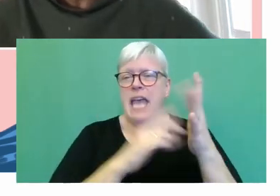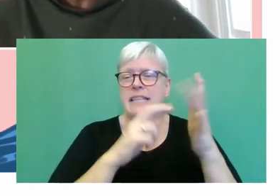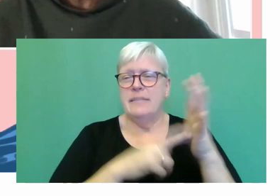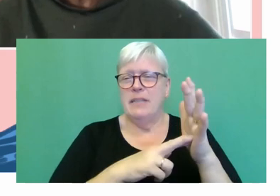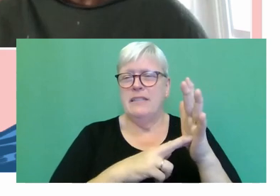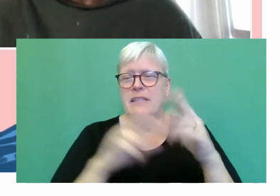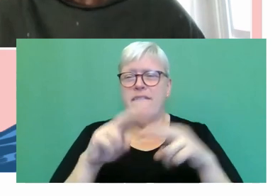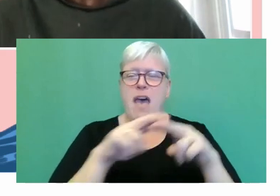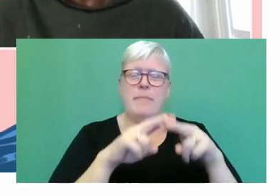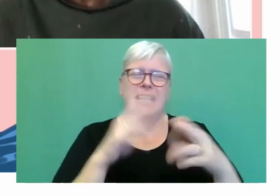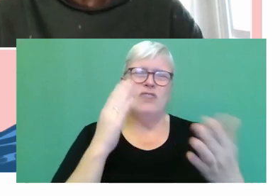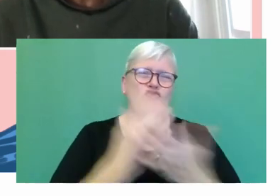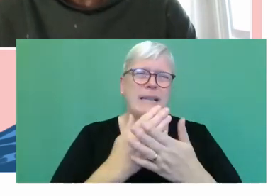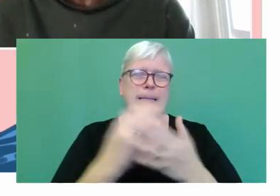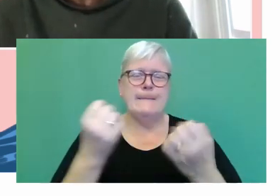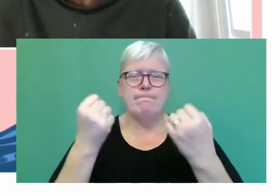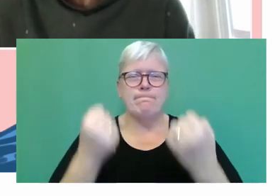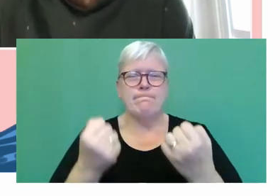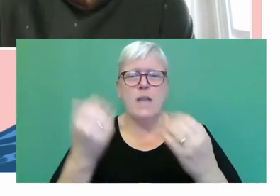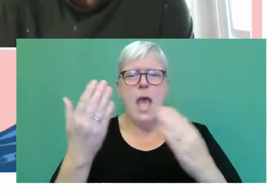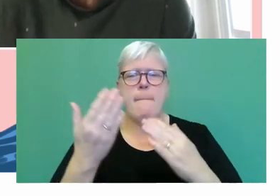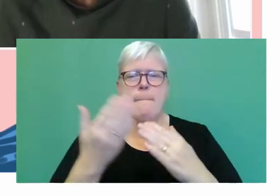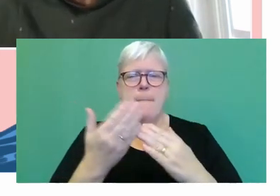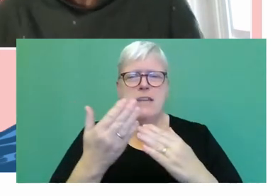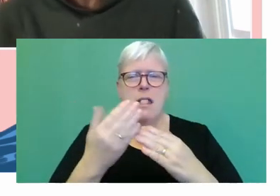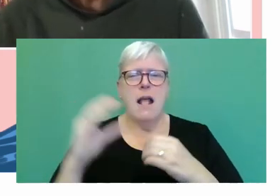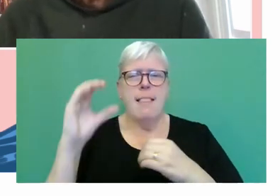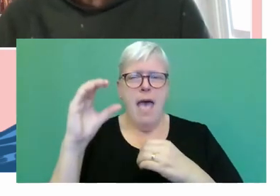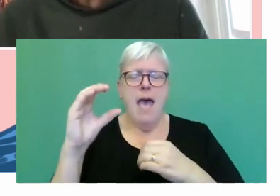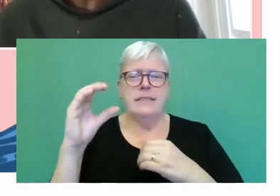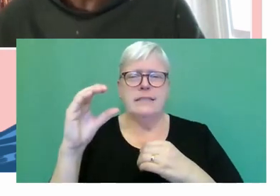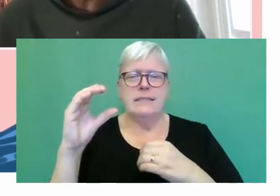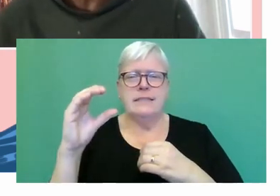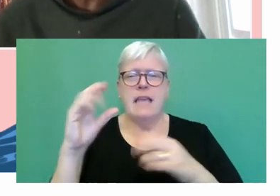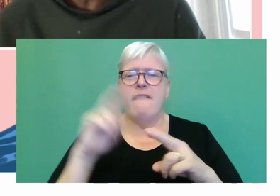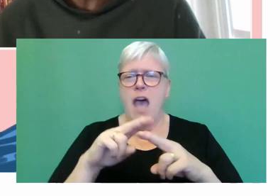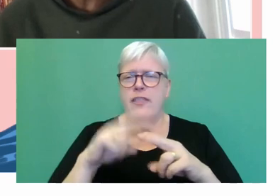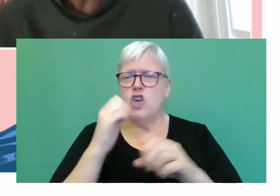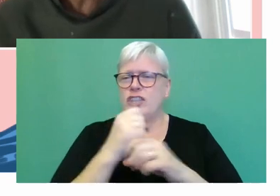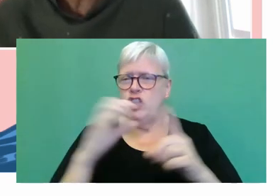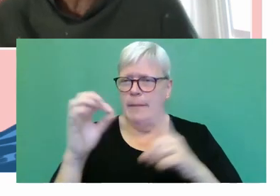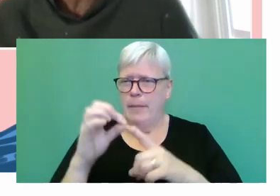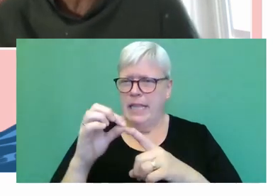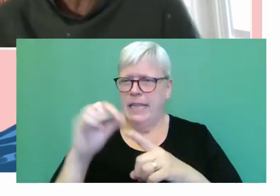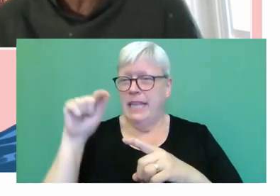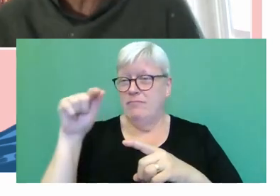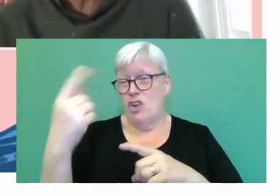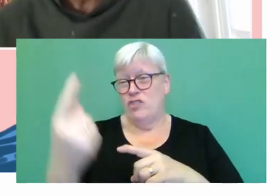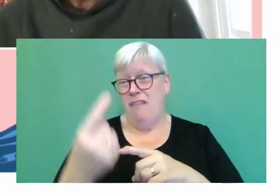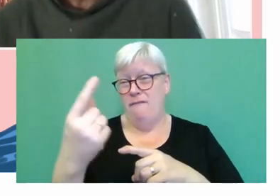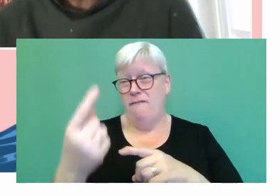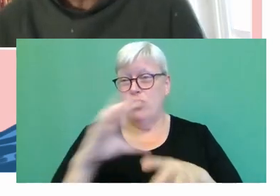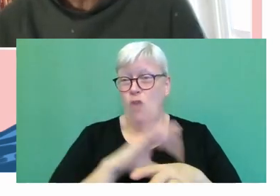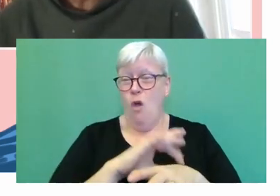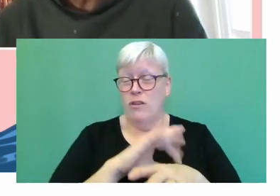because her father's a GP, she's, she's a doctor, they live in a nice suburb of